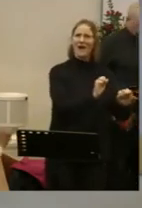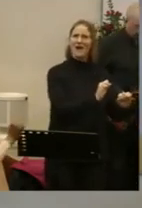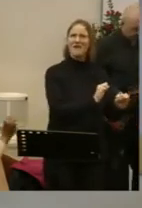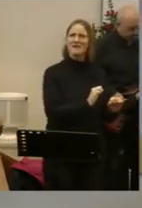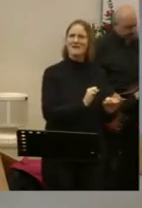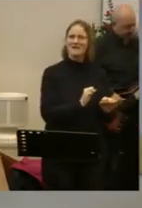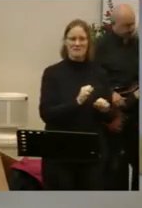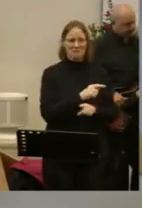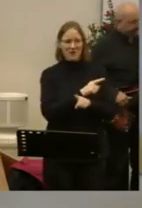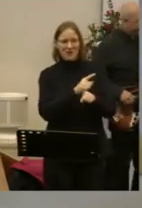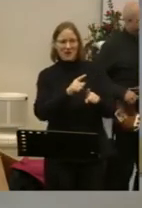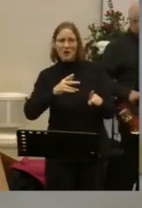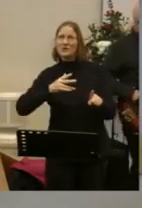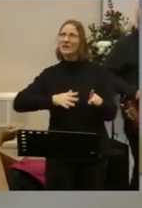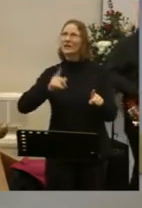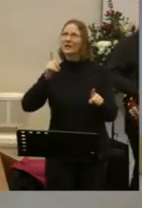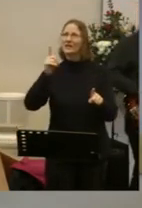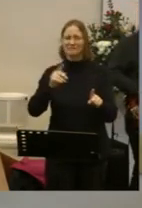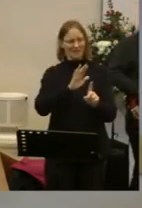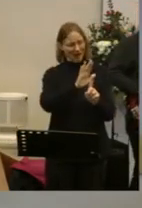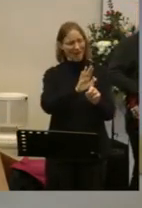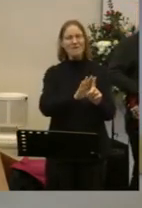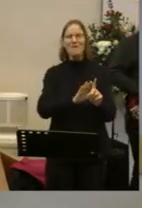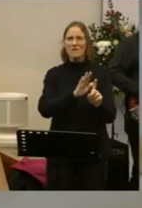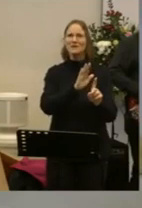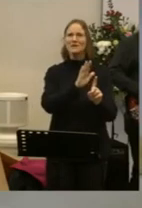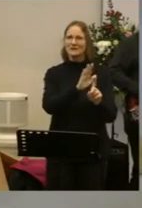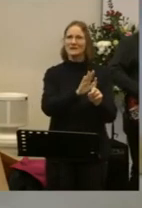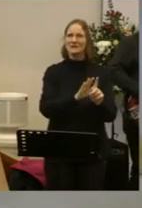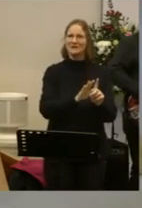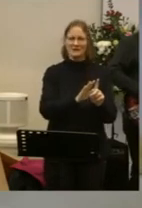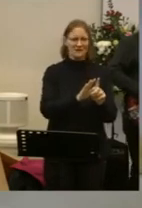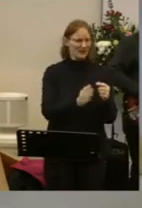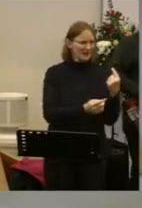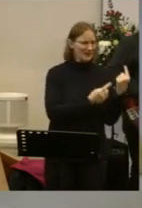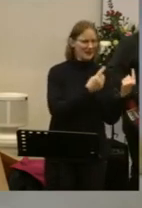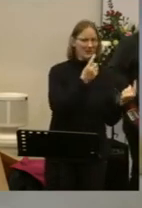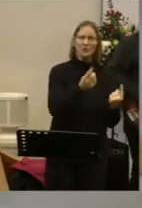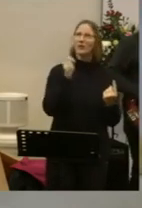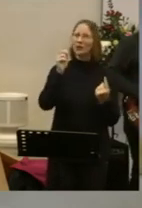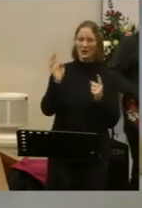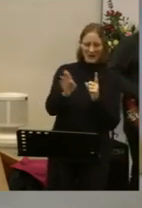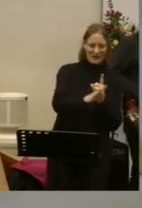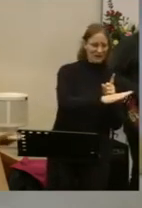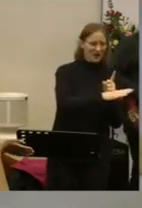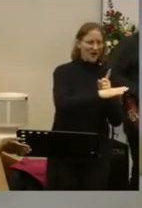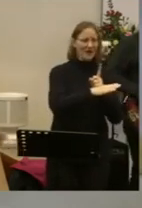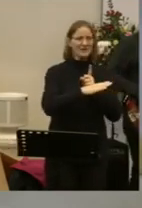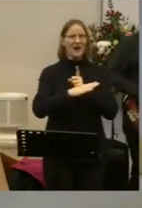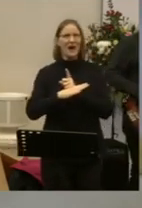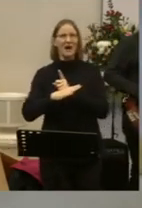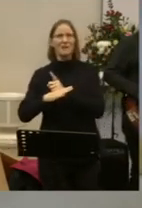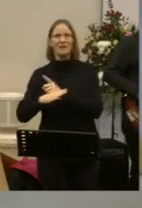weak. You comfort those in me. You lift